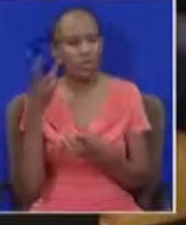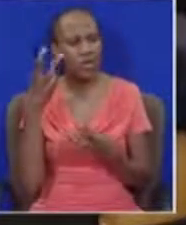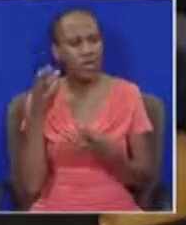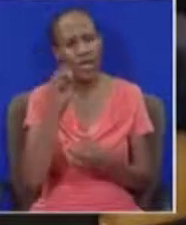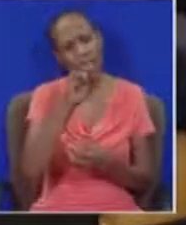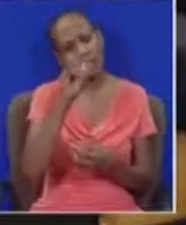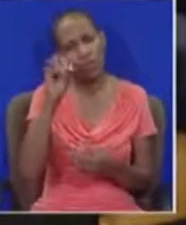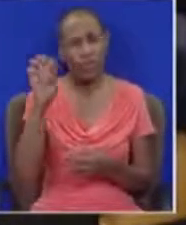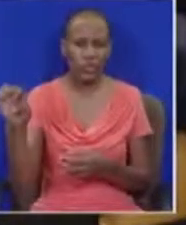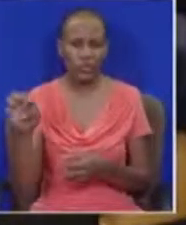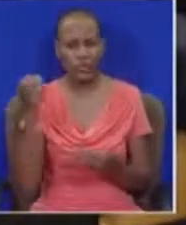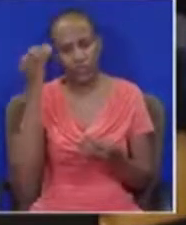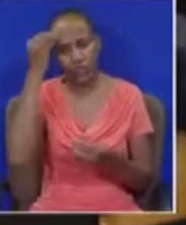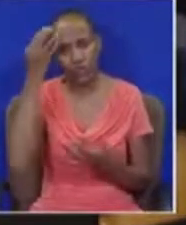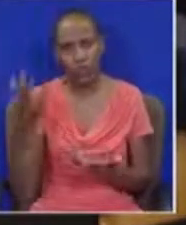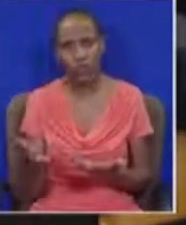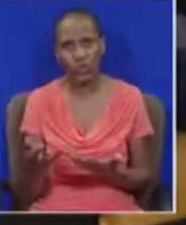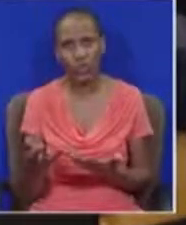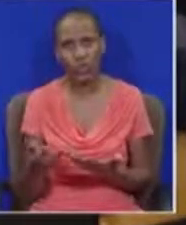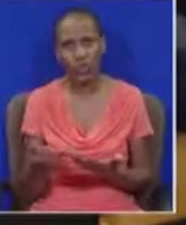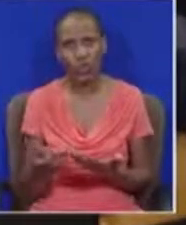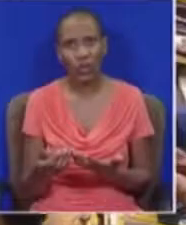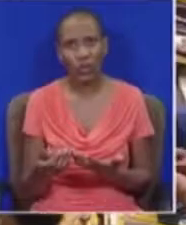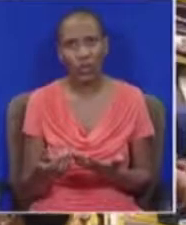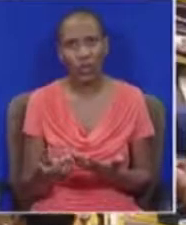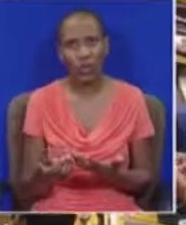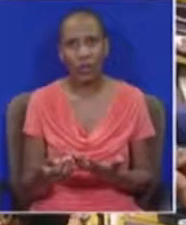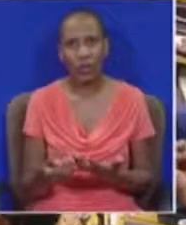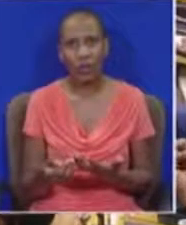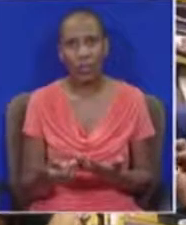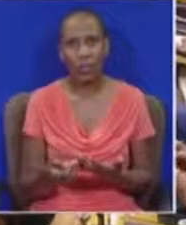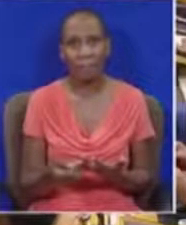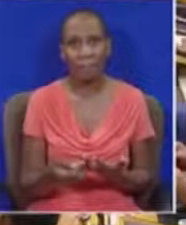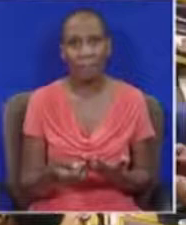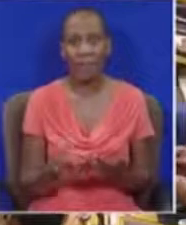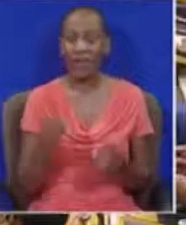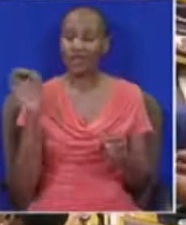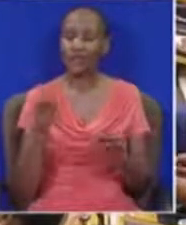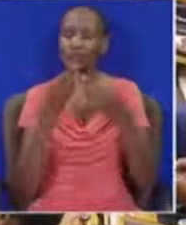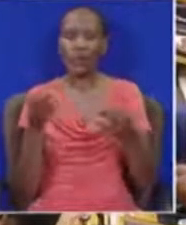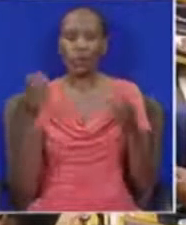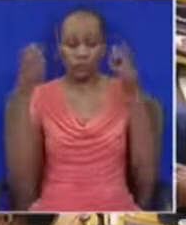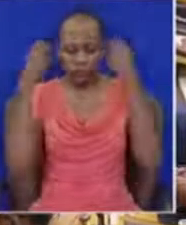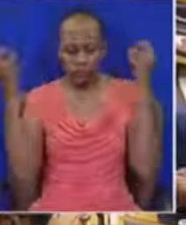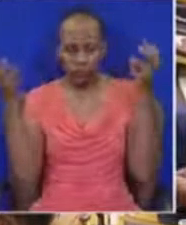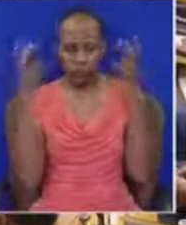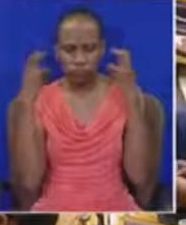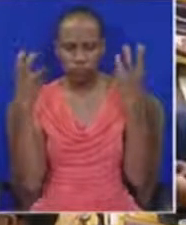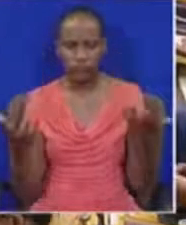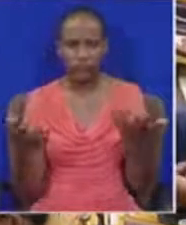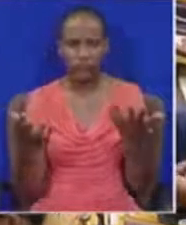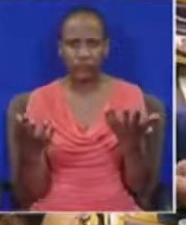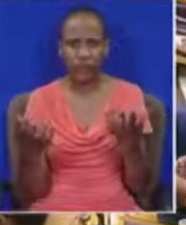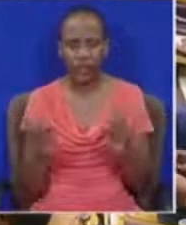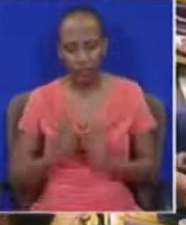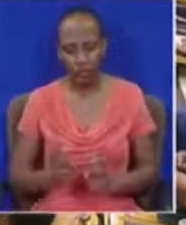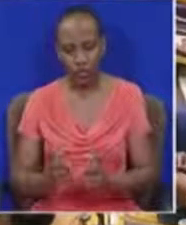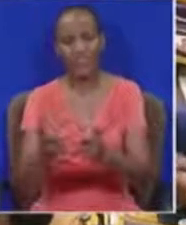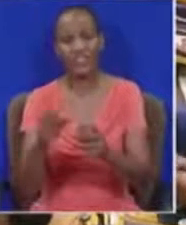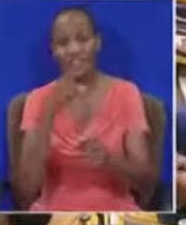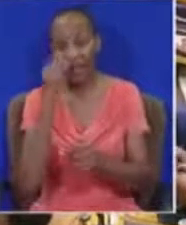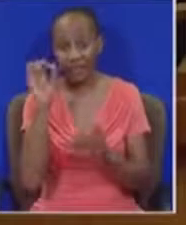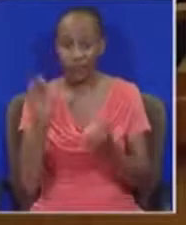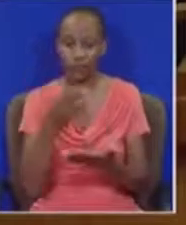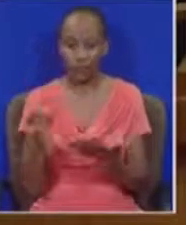collapse and a song by South African rock star Arno Carstens came on. It's a song called Emergency and the chorus